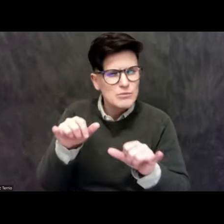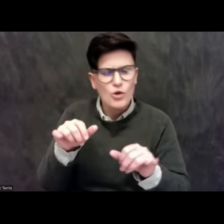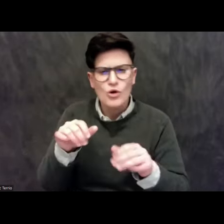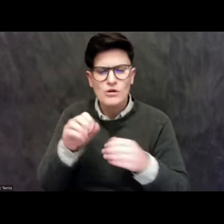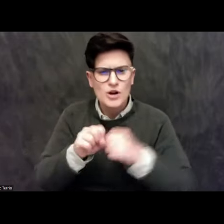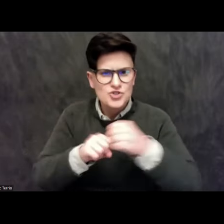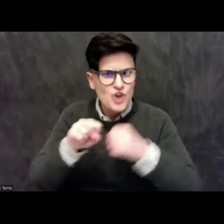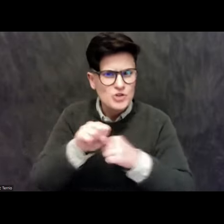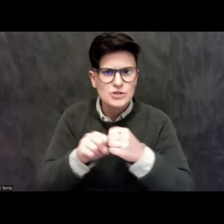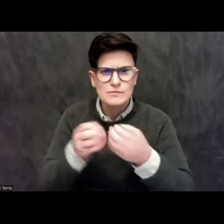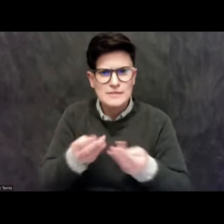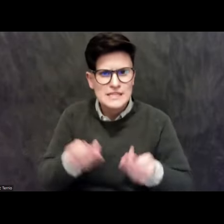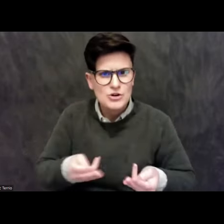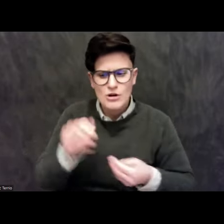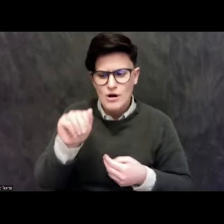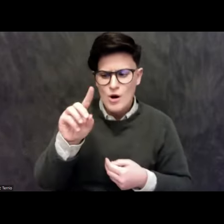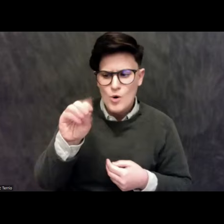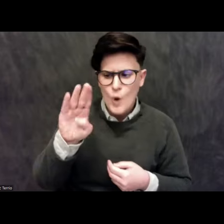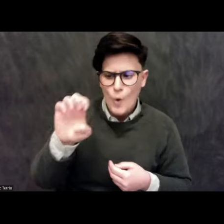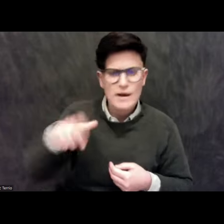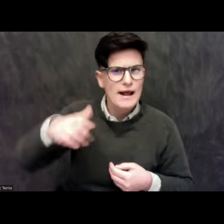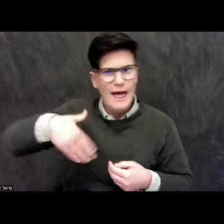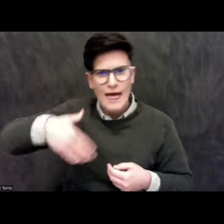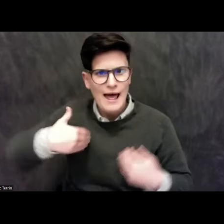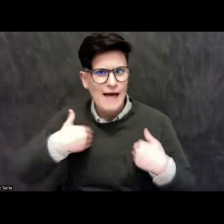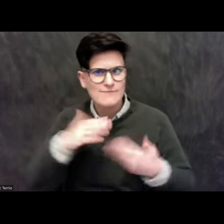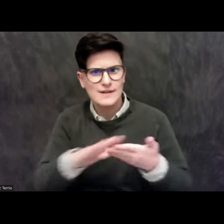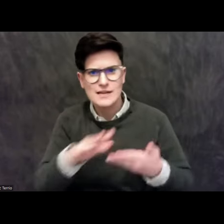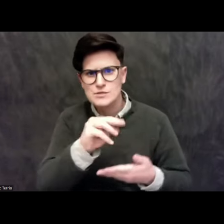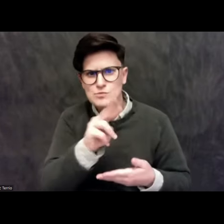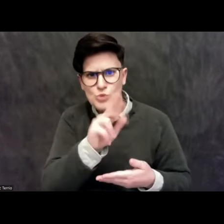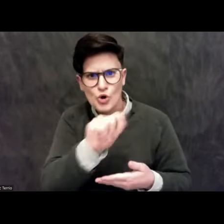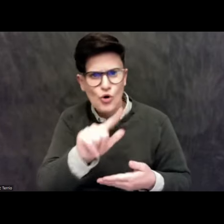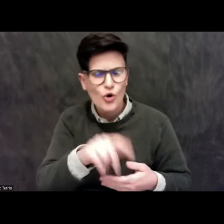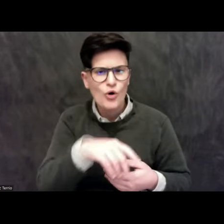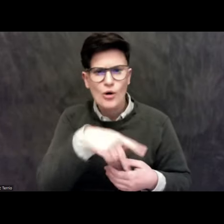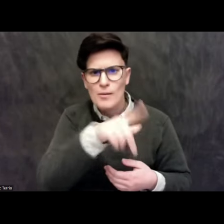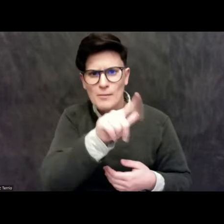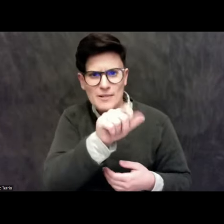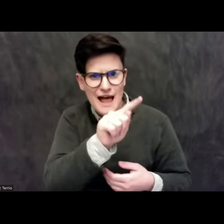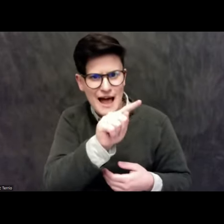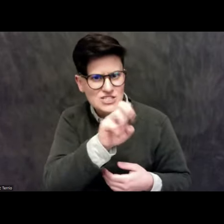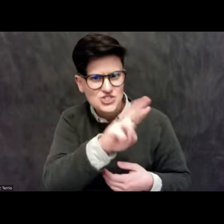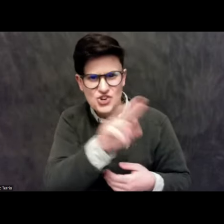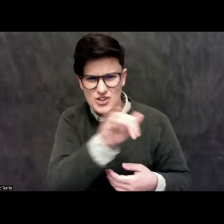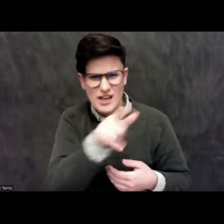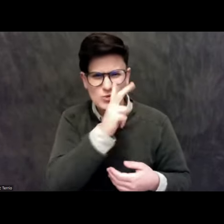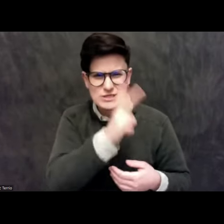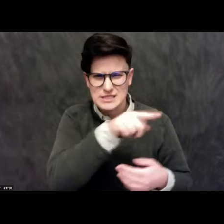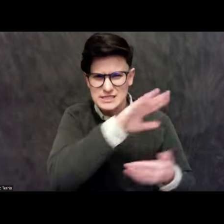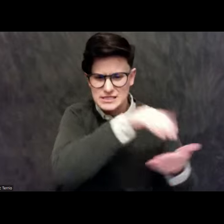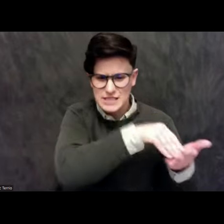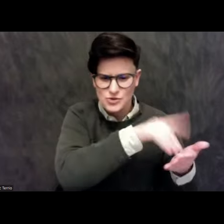They didn't have the nice plaster and mural paintings on them, like you see in the center of Teotihuacan. But we have extremely elaborate